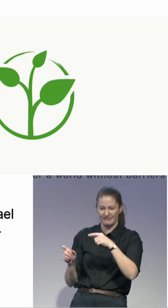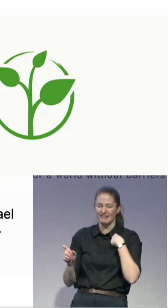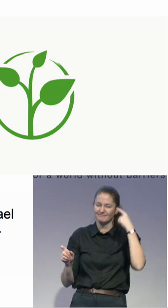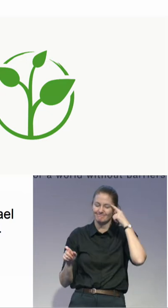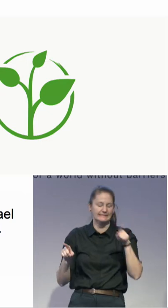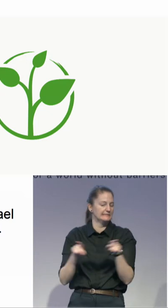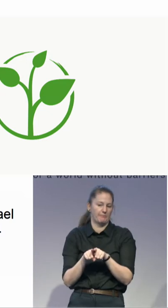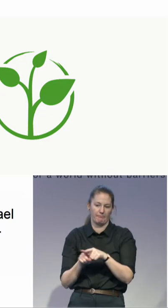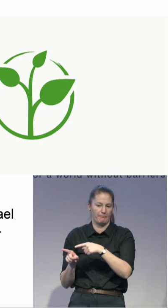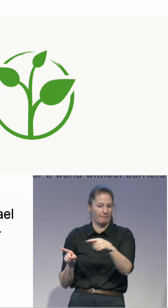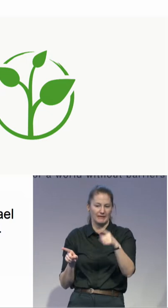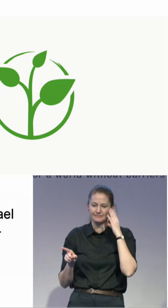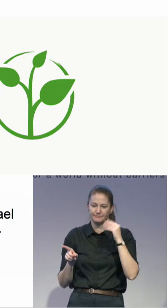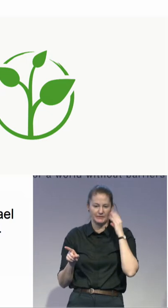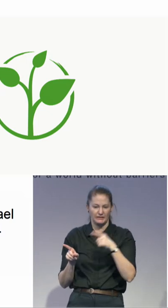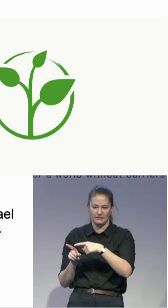the project the prison break.